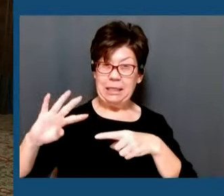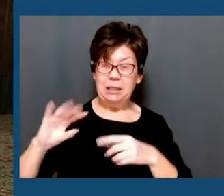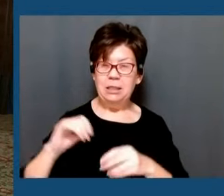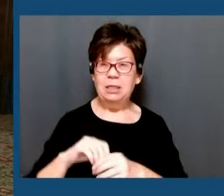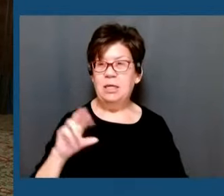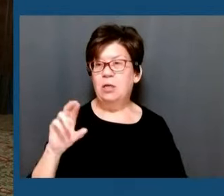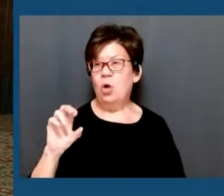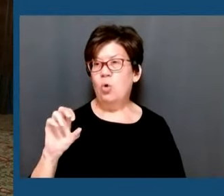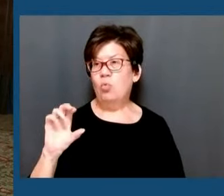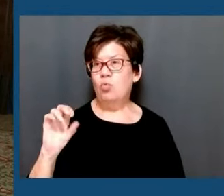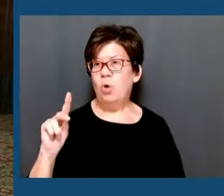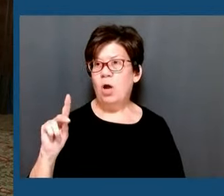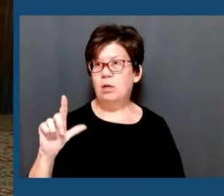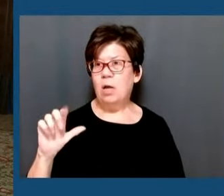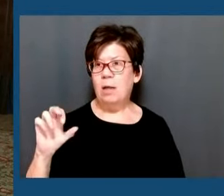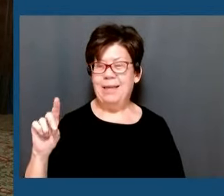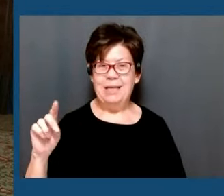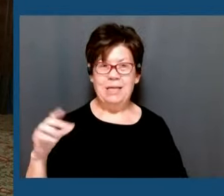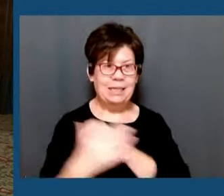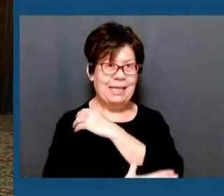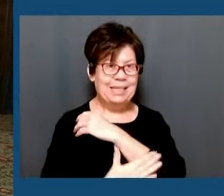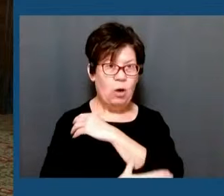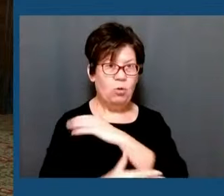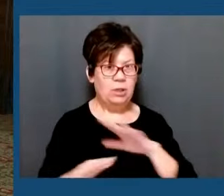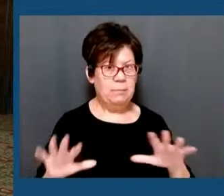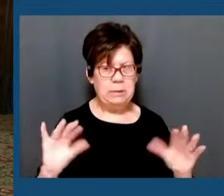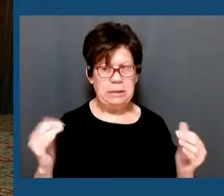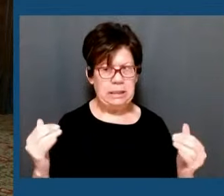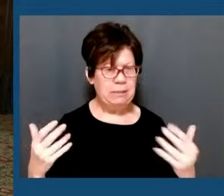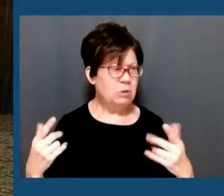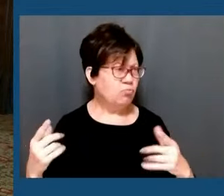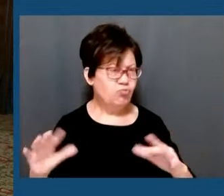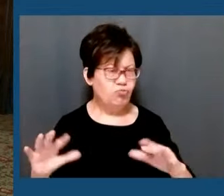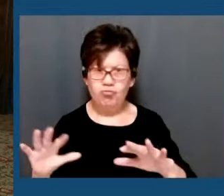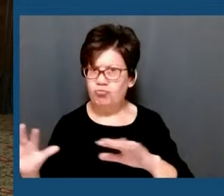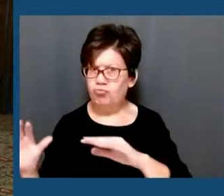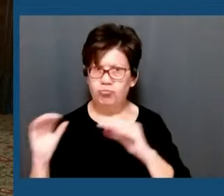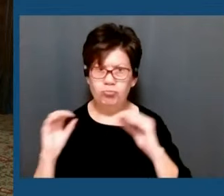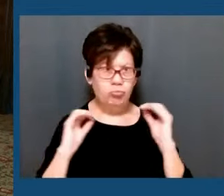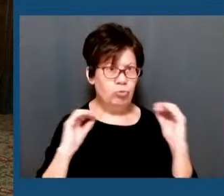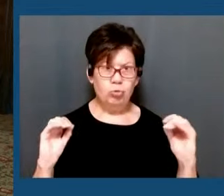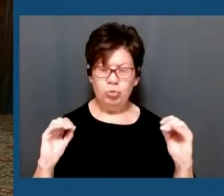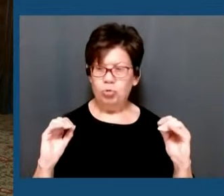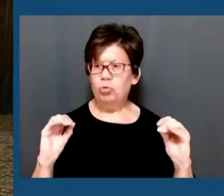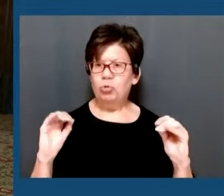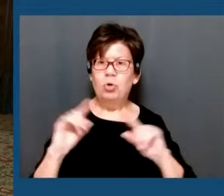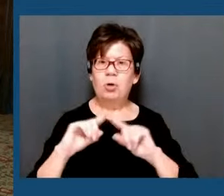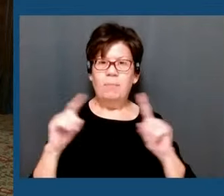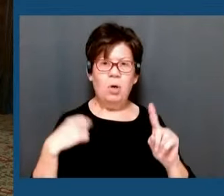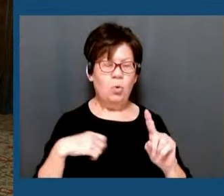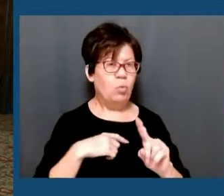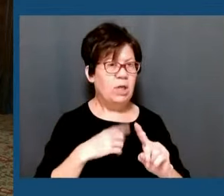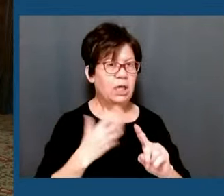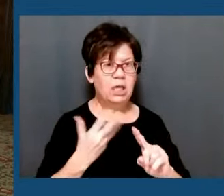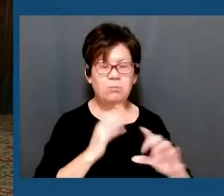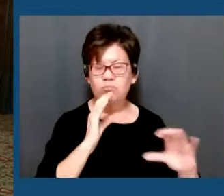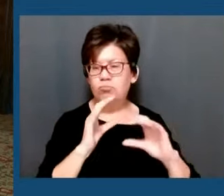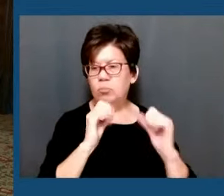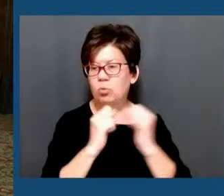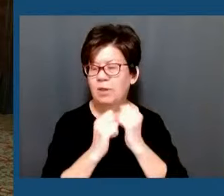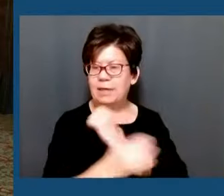that, there don't seem yet to be major infrastructure impacts. But we are in touch with the counties. We'll stay in touch with the counties